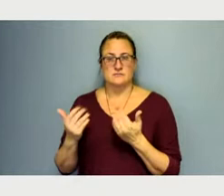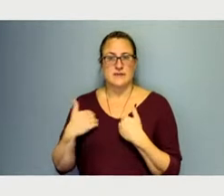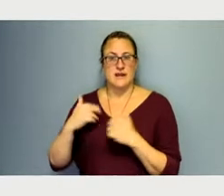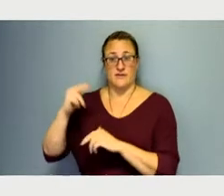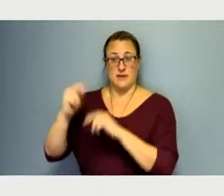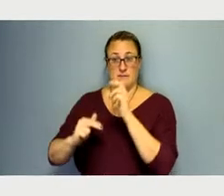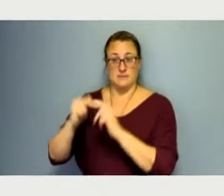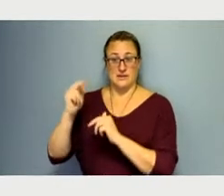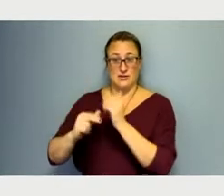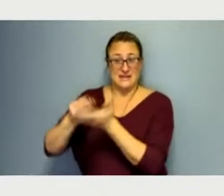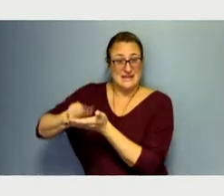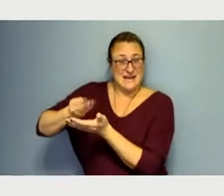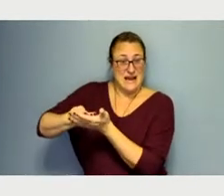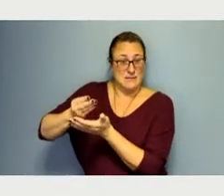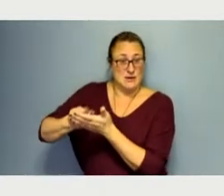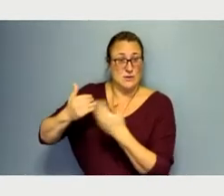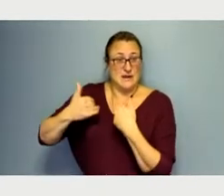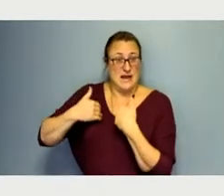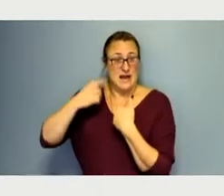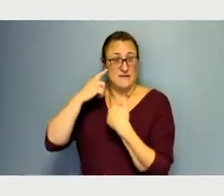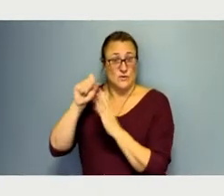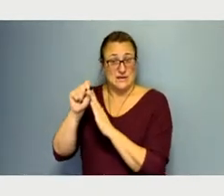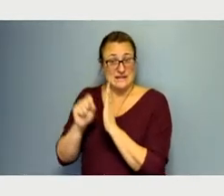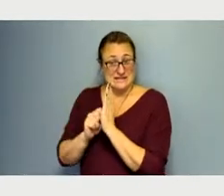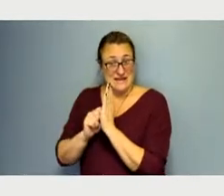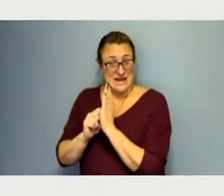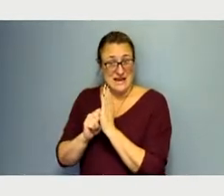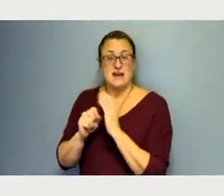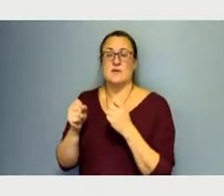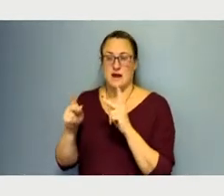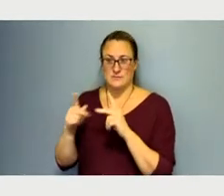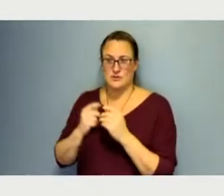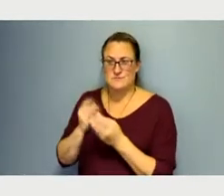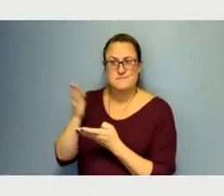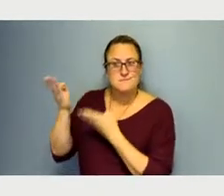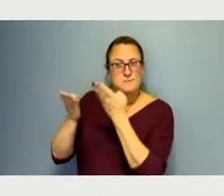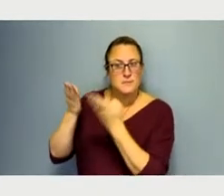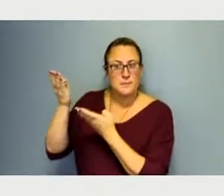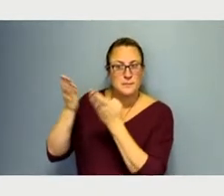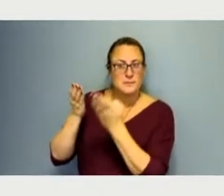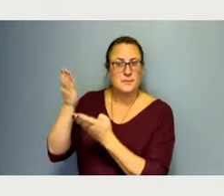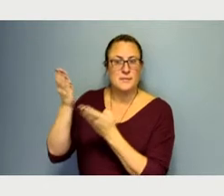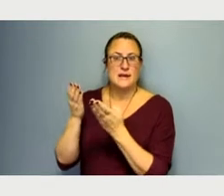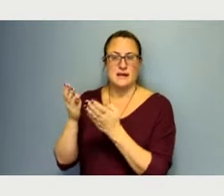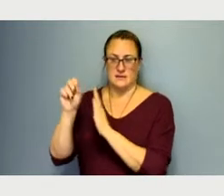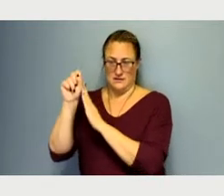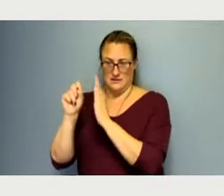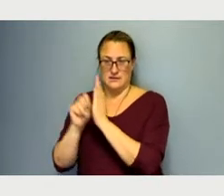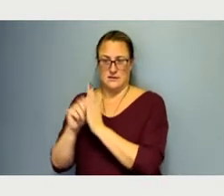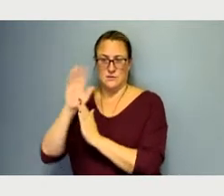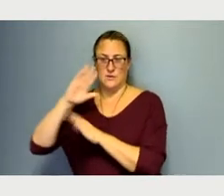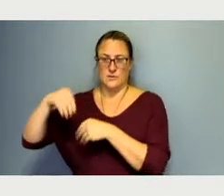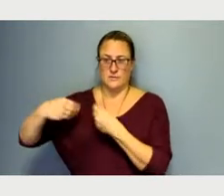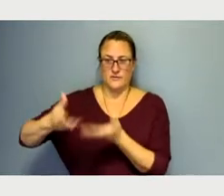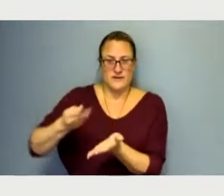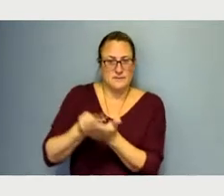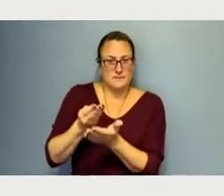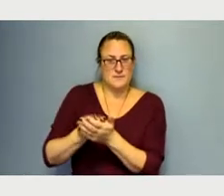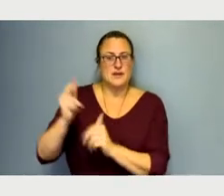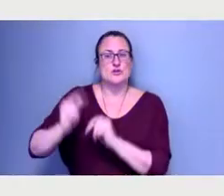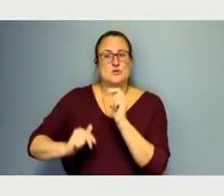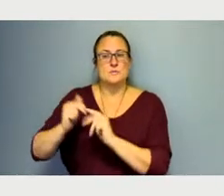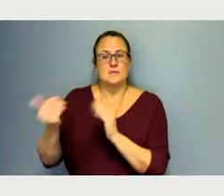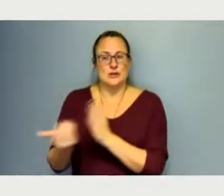state. have an opportunity to put in bids in order for the state to provide us funding to build new buildings